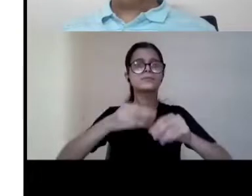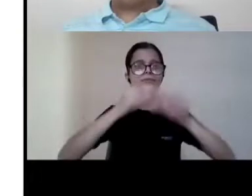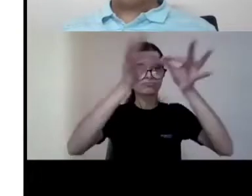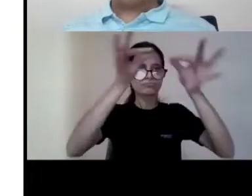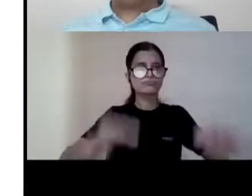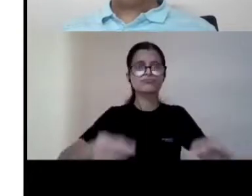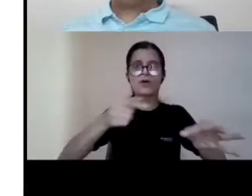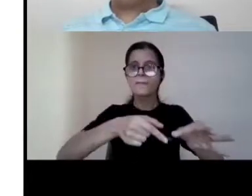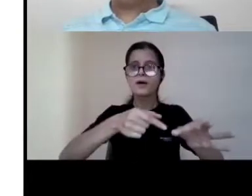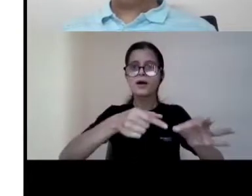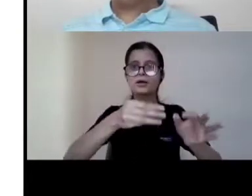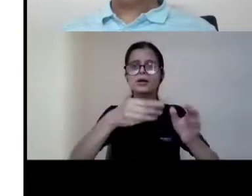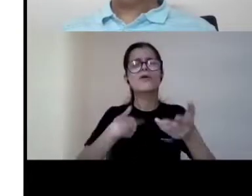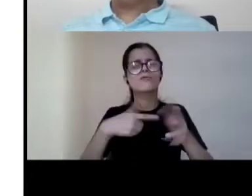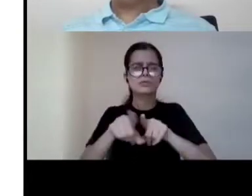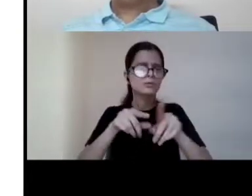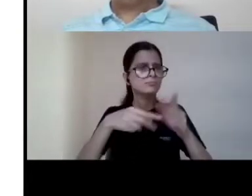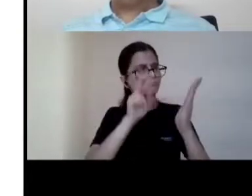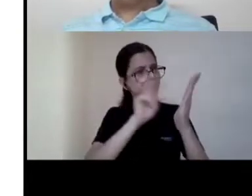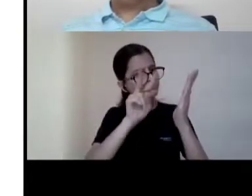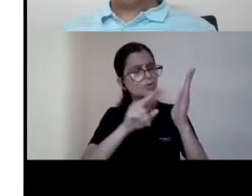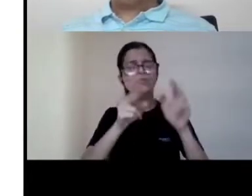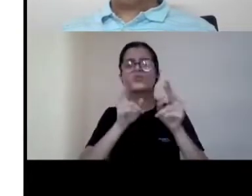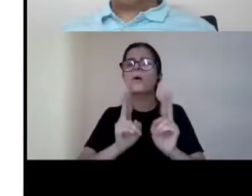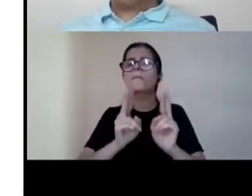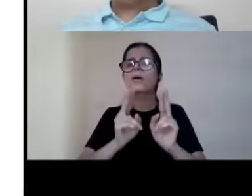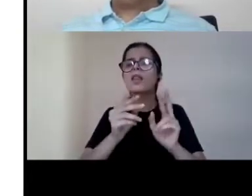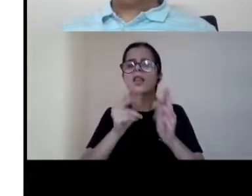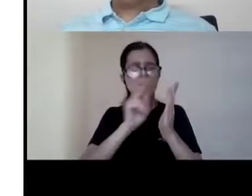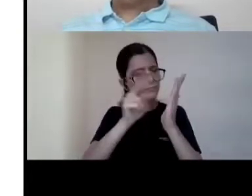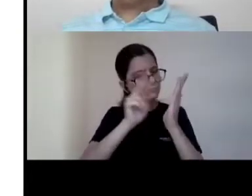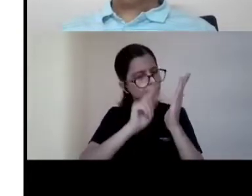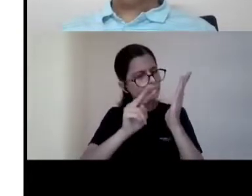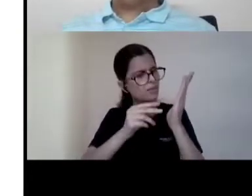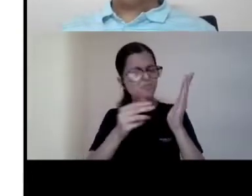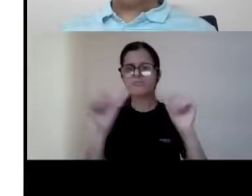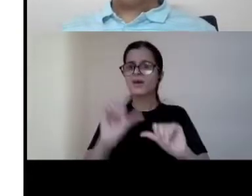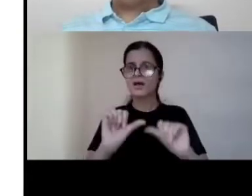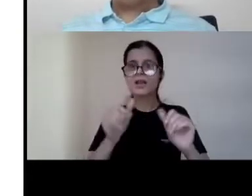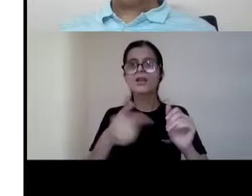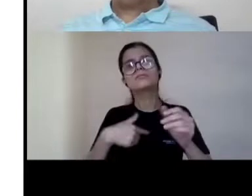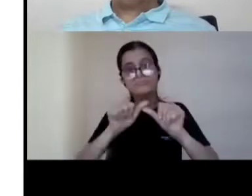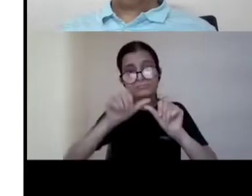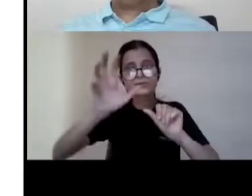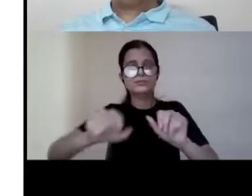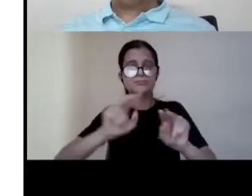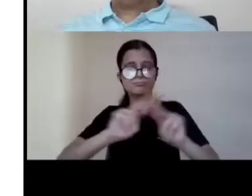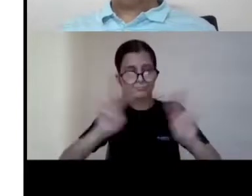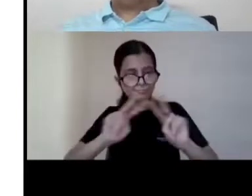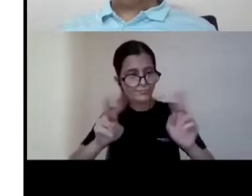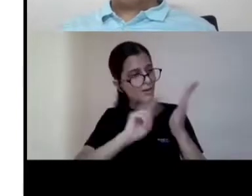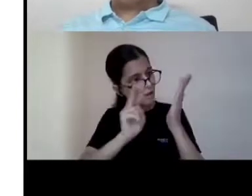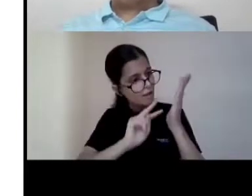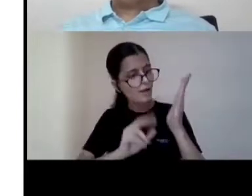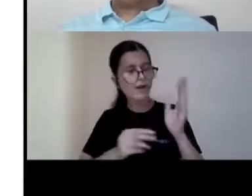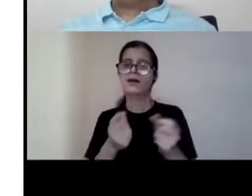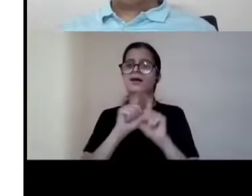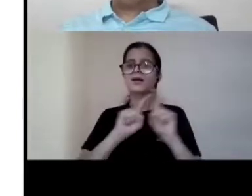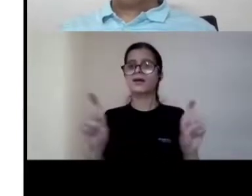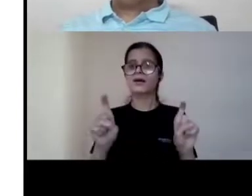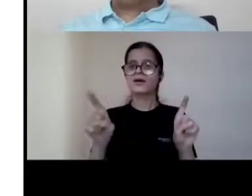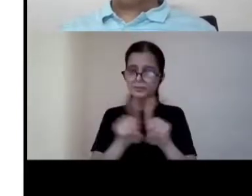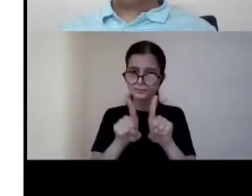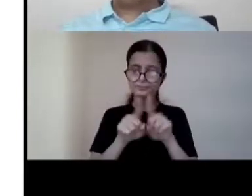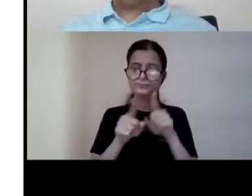people who cannot read normal print so if if somebody cannot read normal print then the